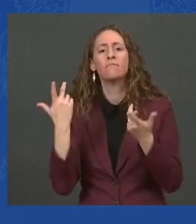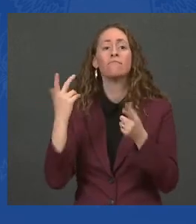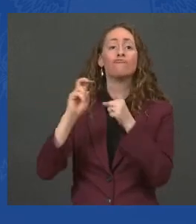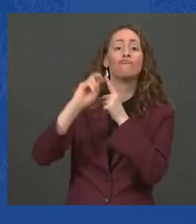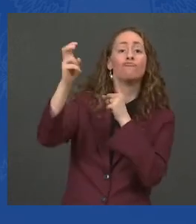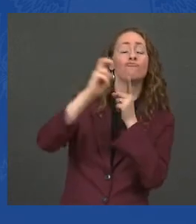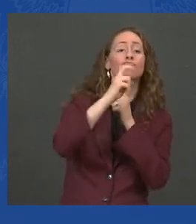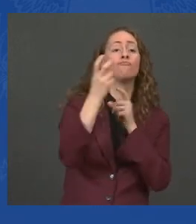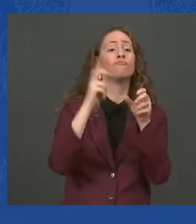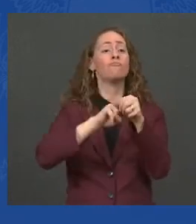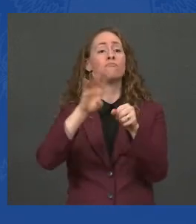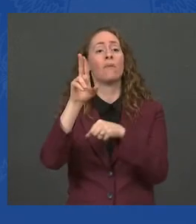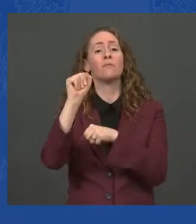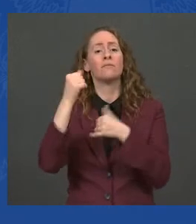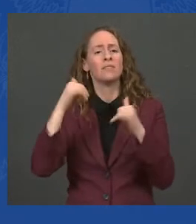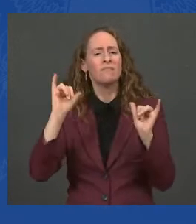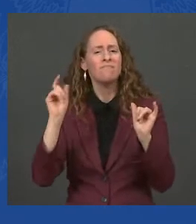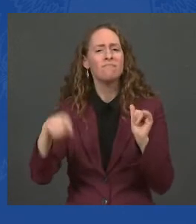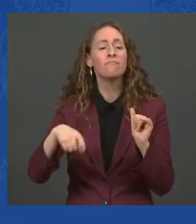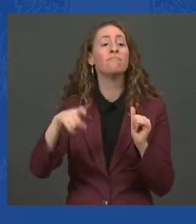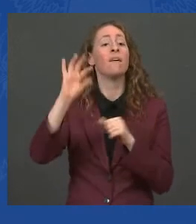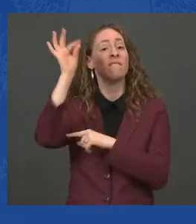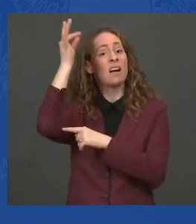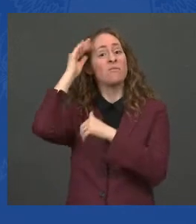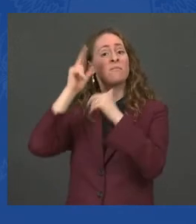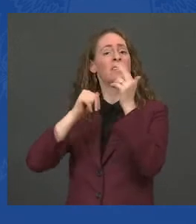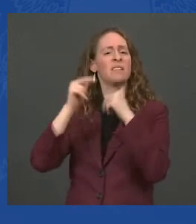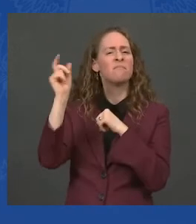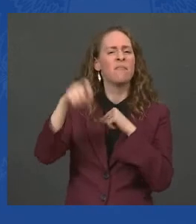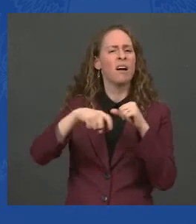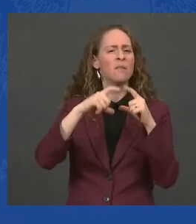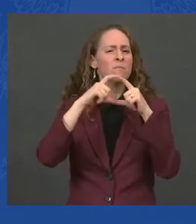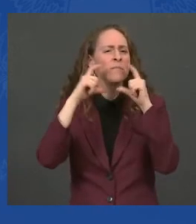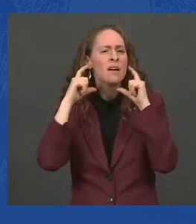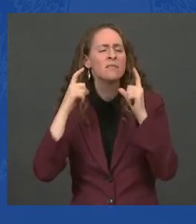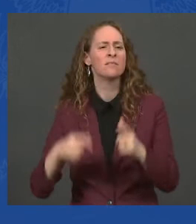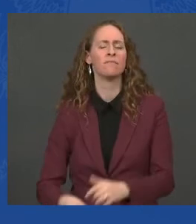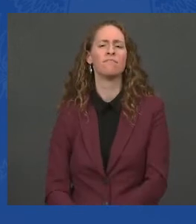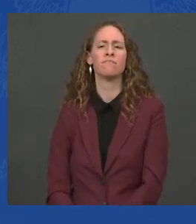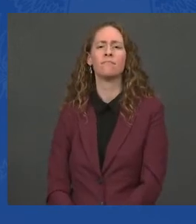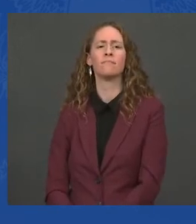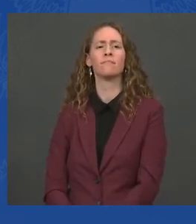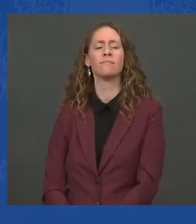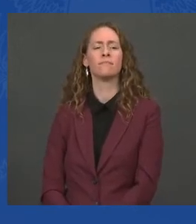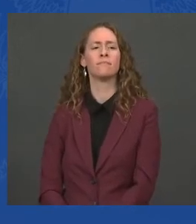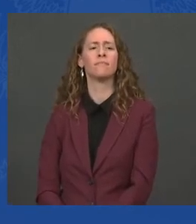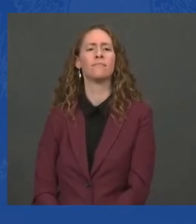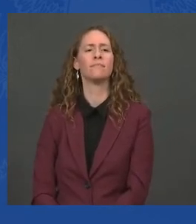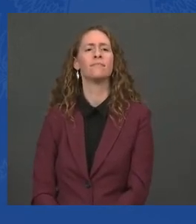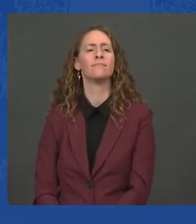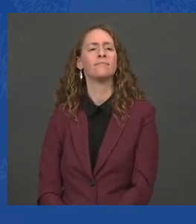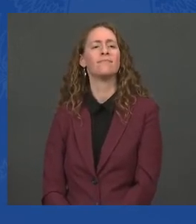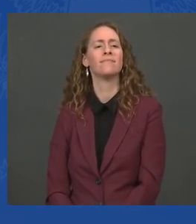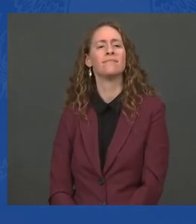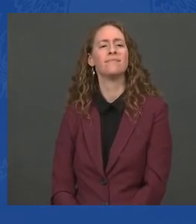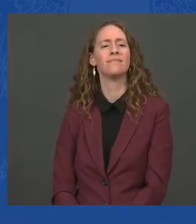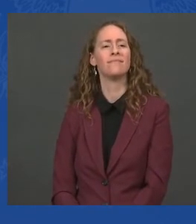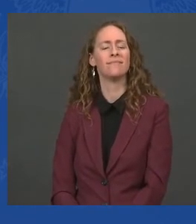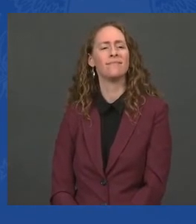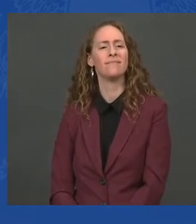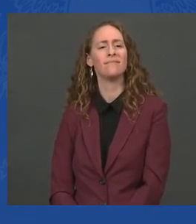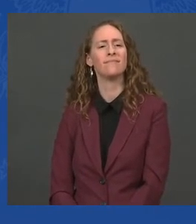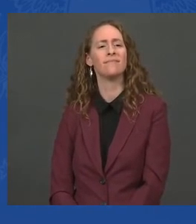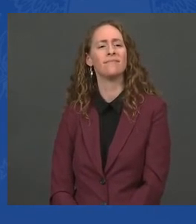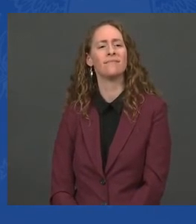this point — because let me — I think I know a fair amount about this issue. But I'm not a scientist, so I continue to